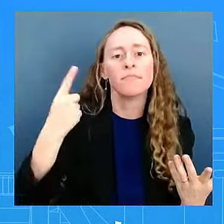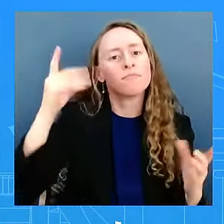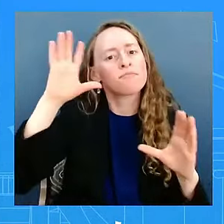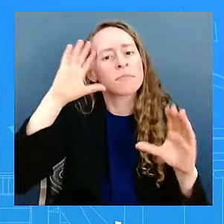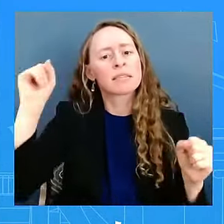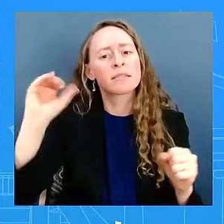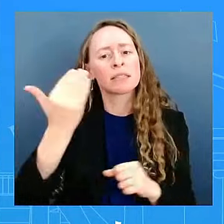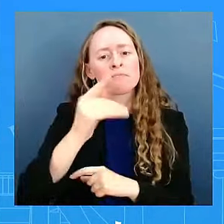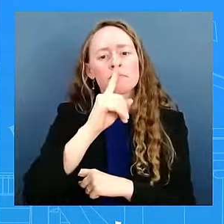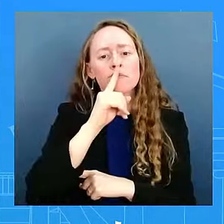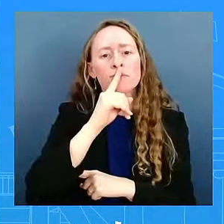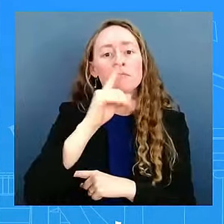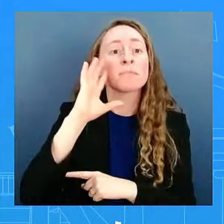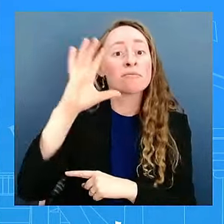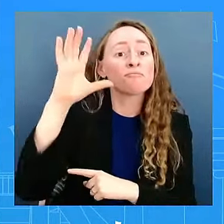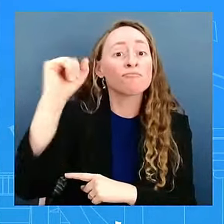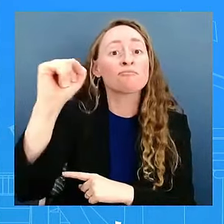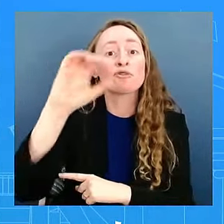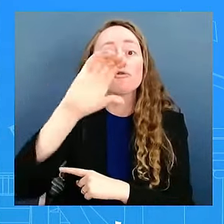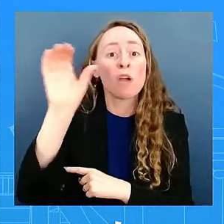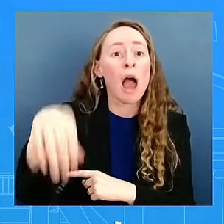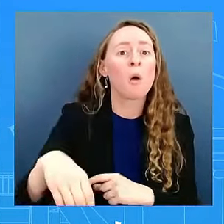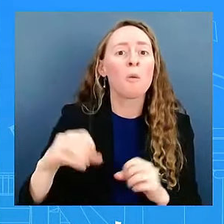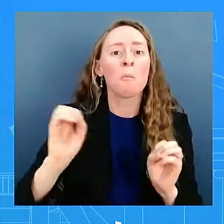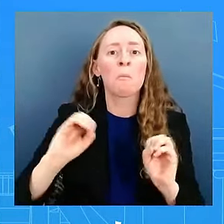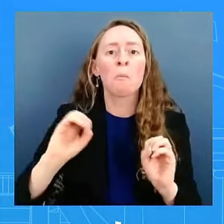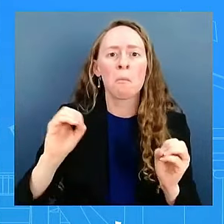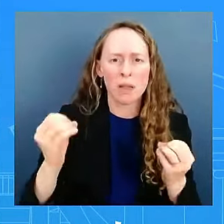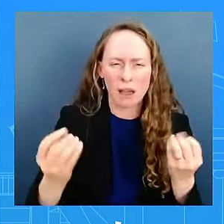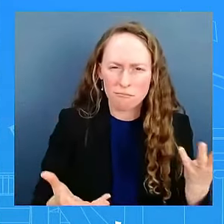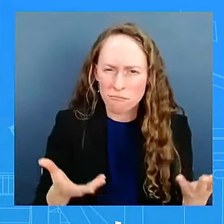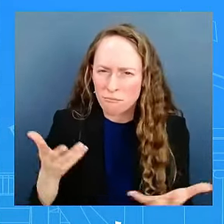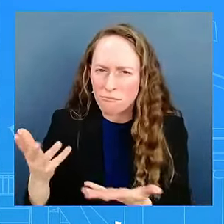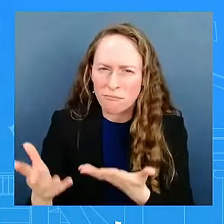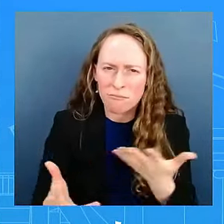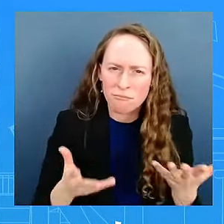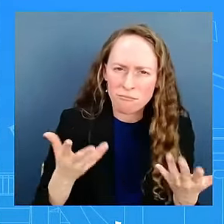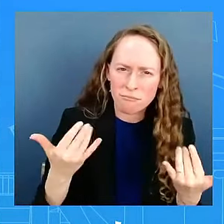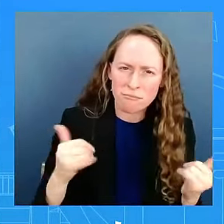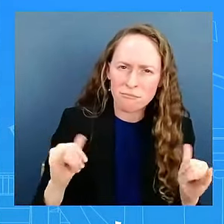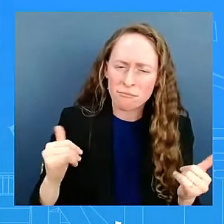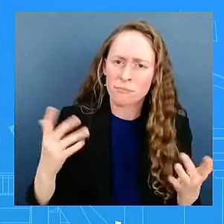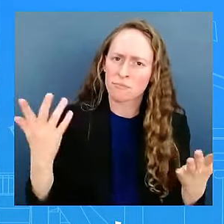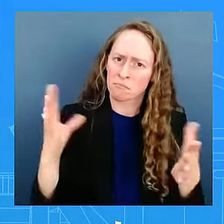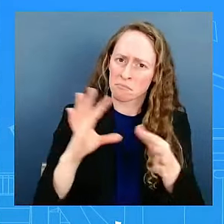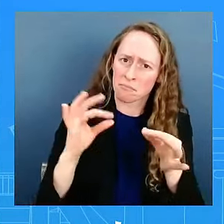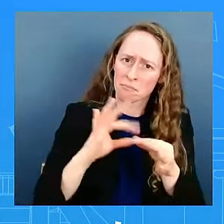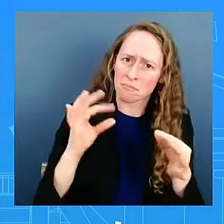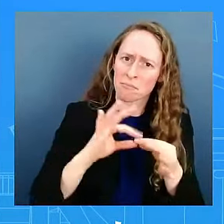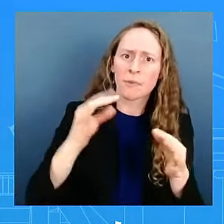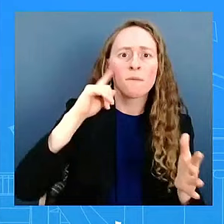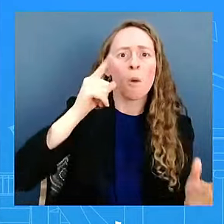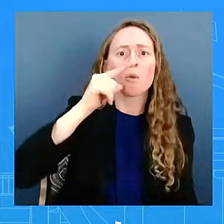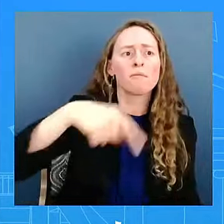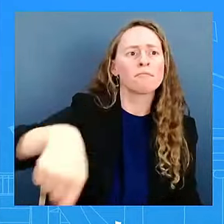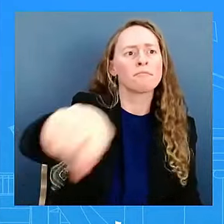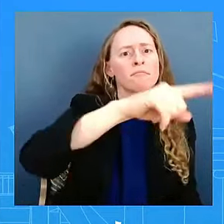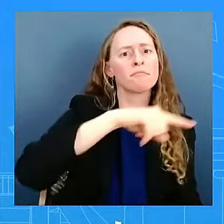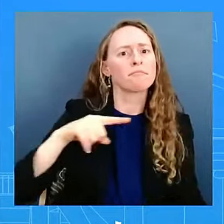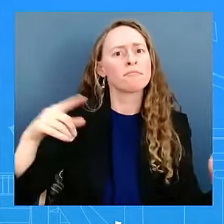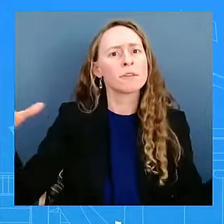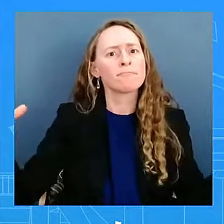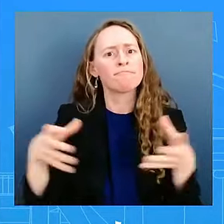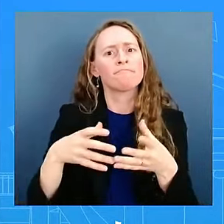campaign and NABJ, but does the president have a message for those black journalists there at the conference? So April Ryan asked me a question about this